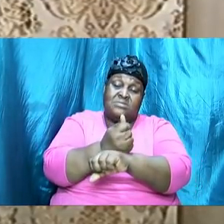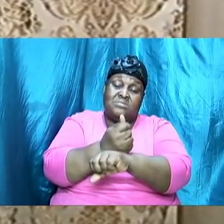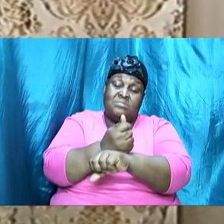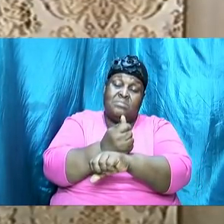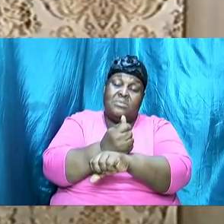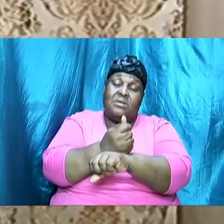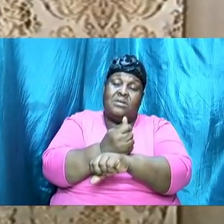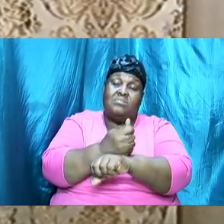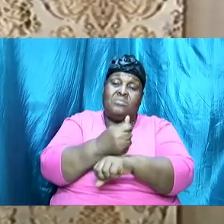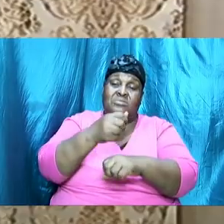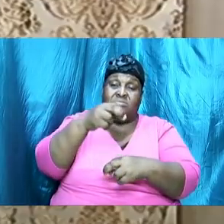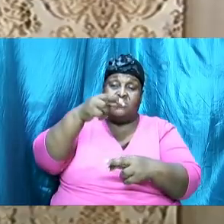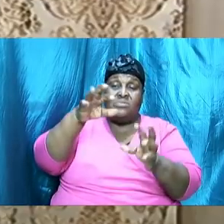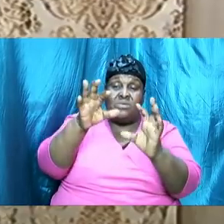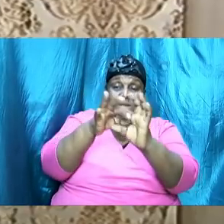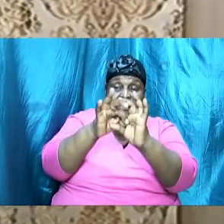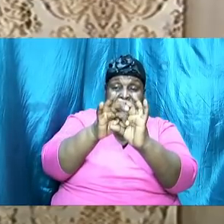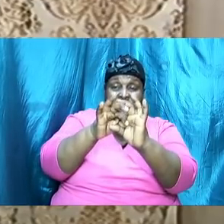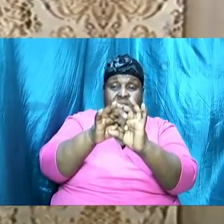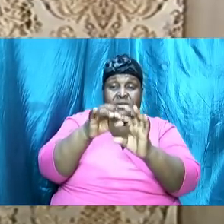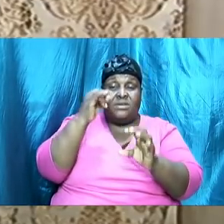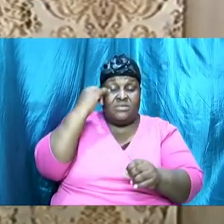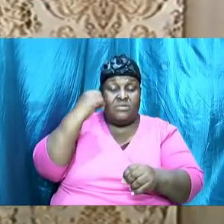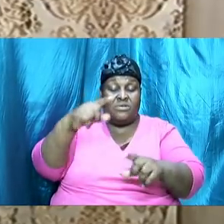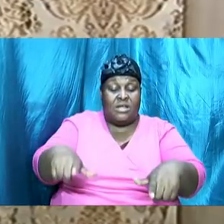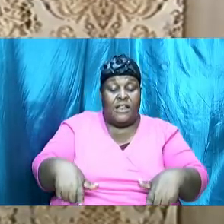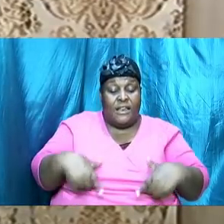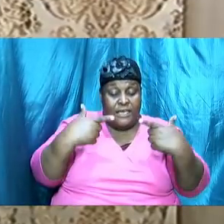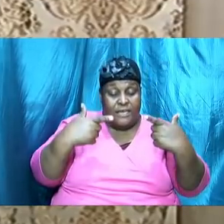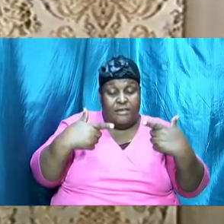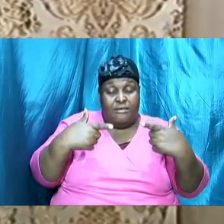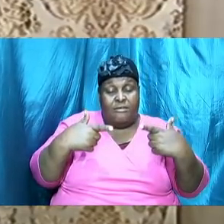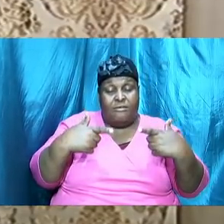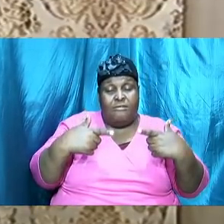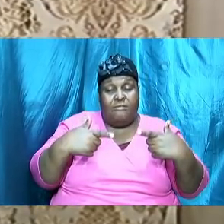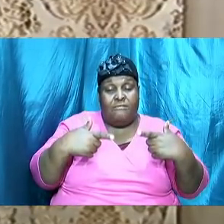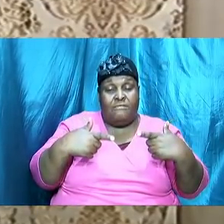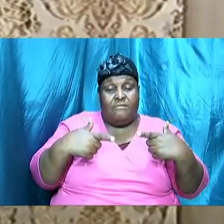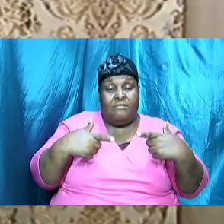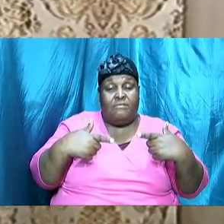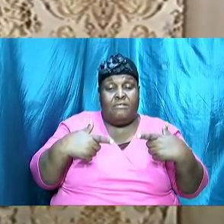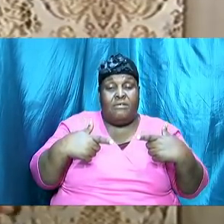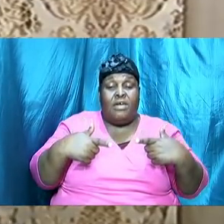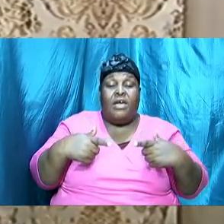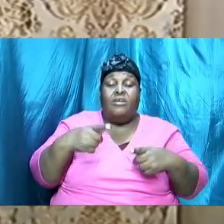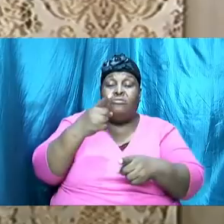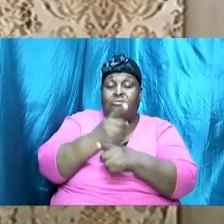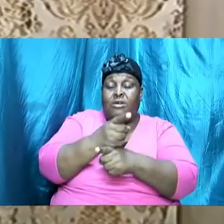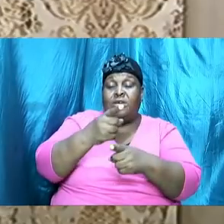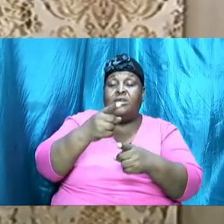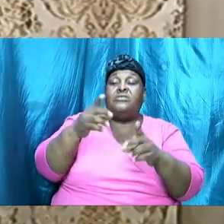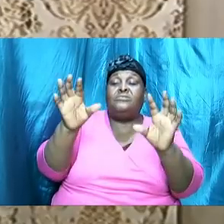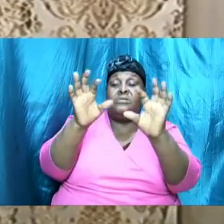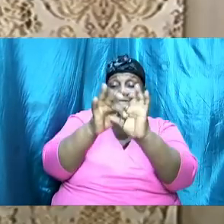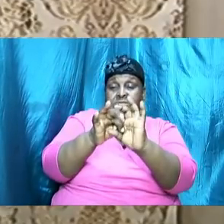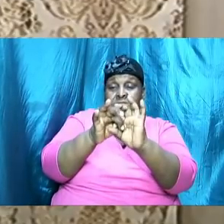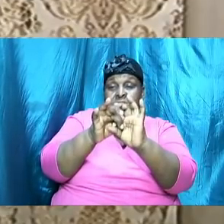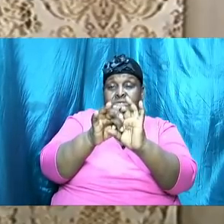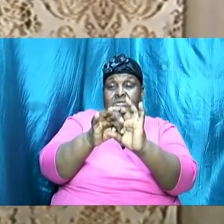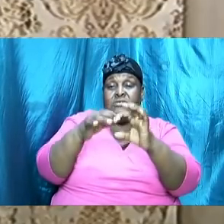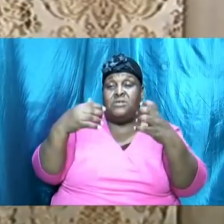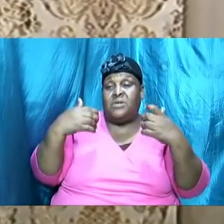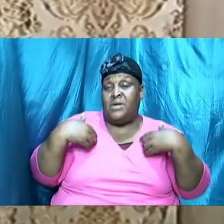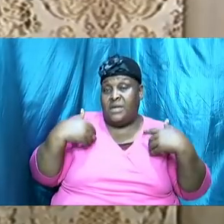And if we are going to walk a certain way, if we are going to be in right relationship, if we are going to be